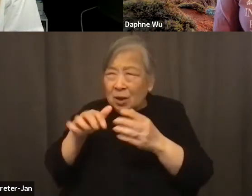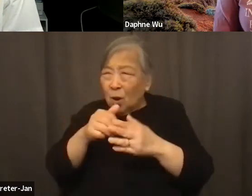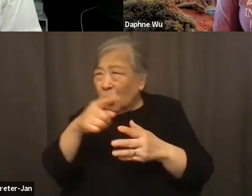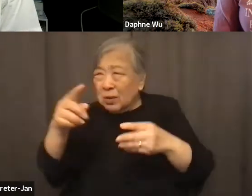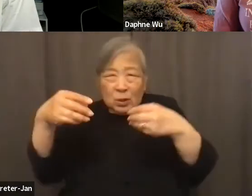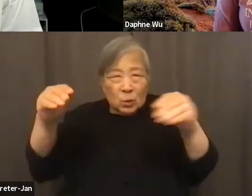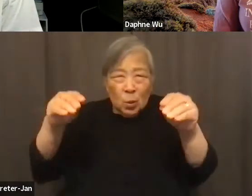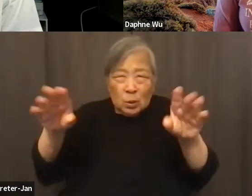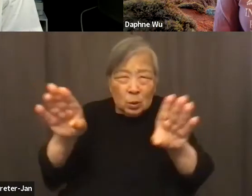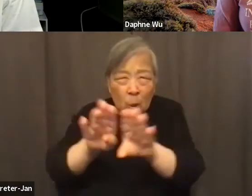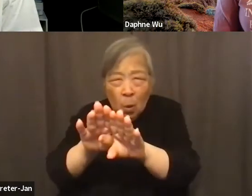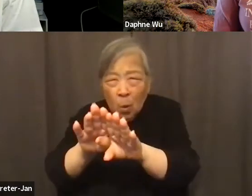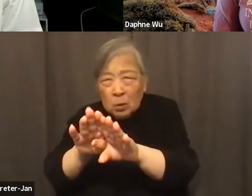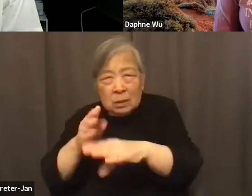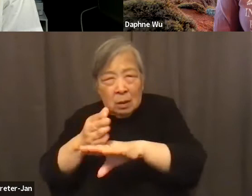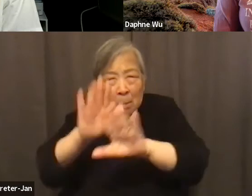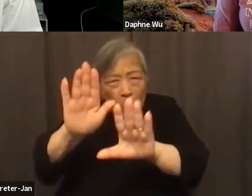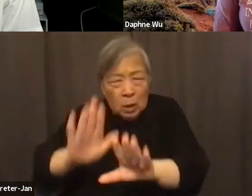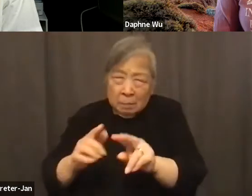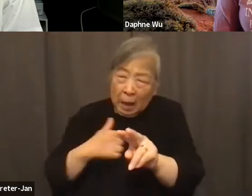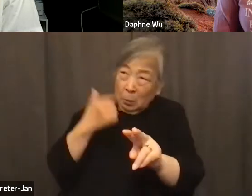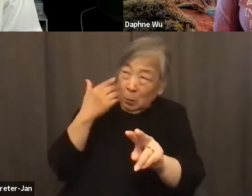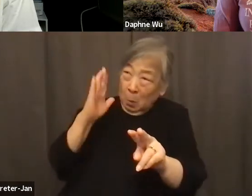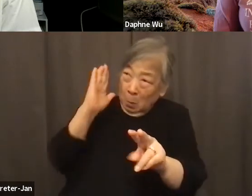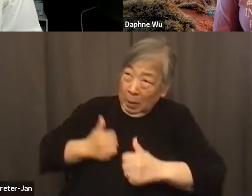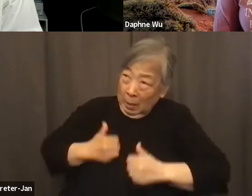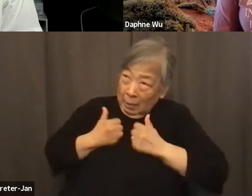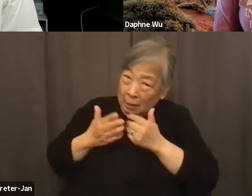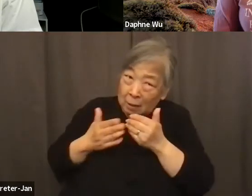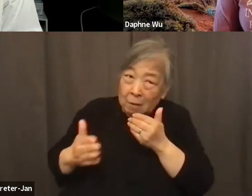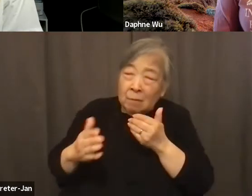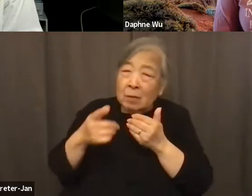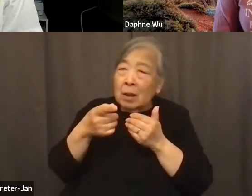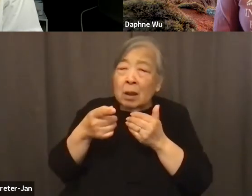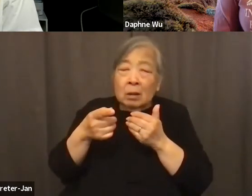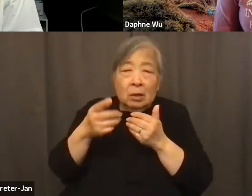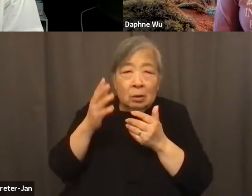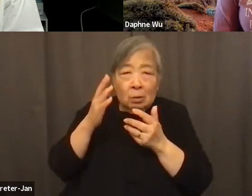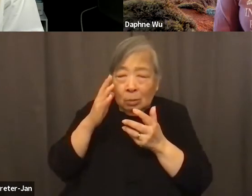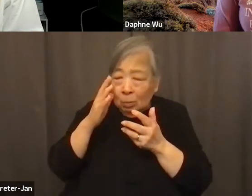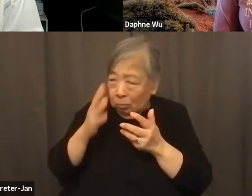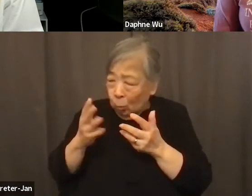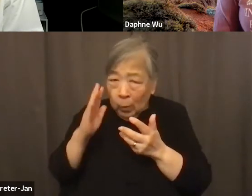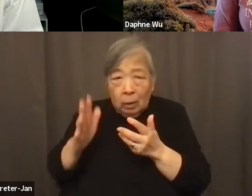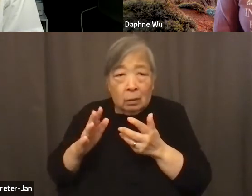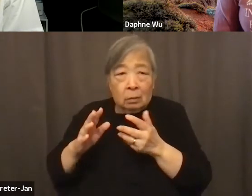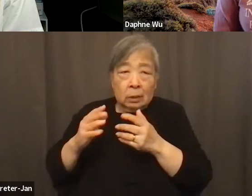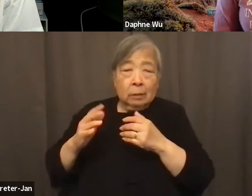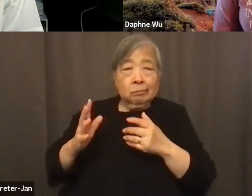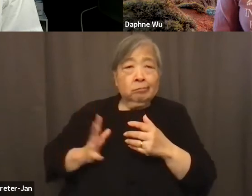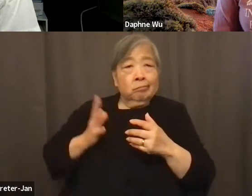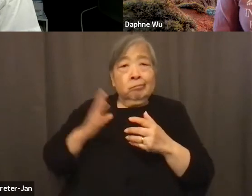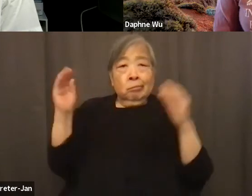I don't know if it's going to exist and it has the real potential to accelerate gentrification that was going to happen. So,